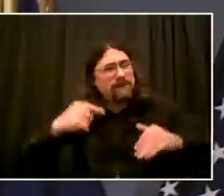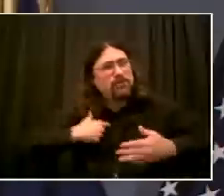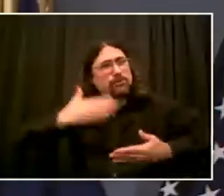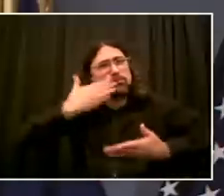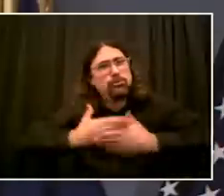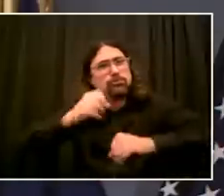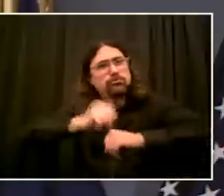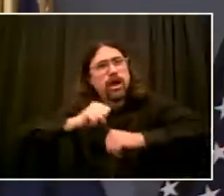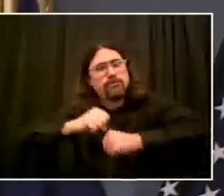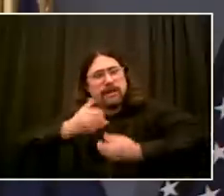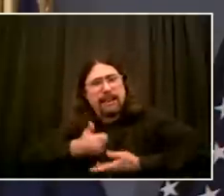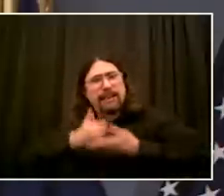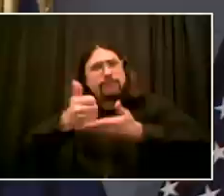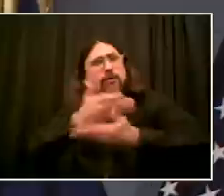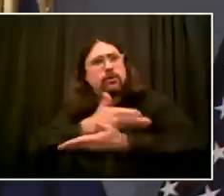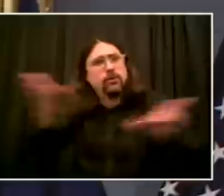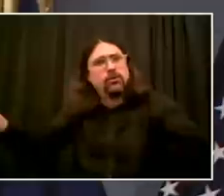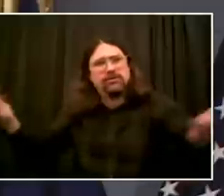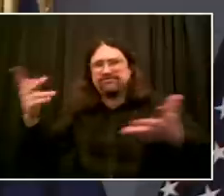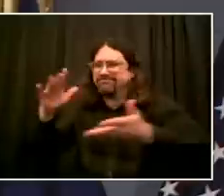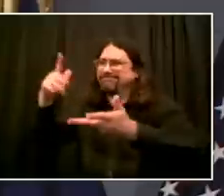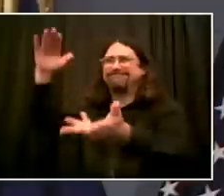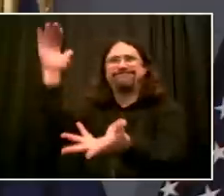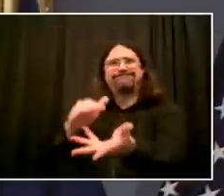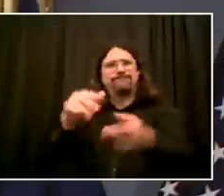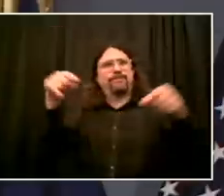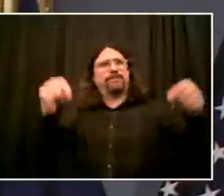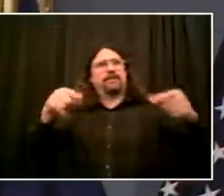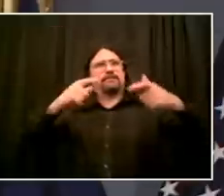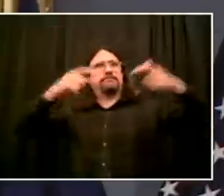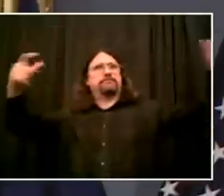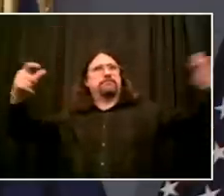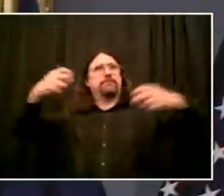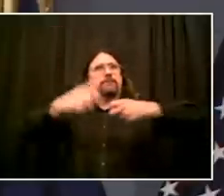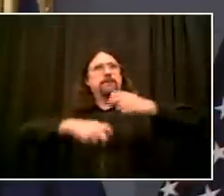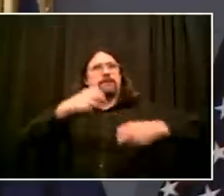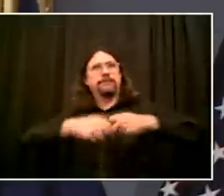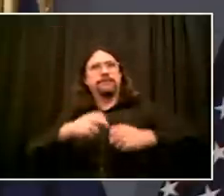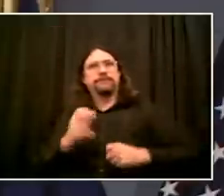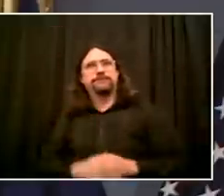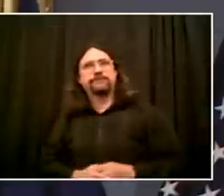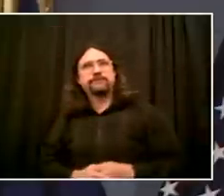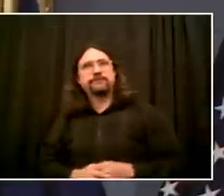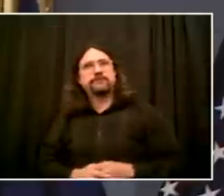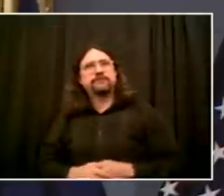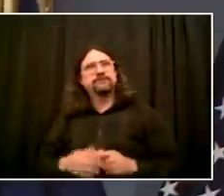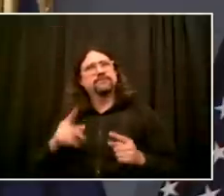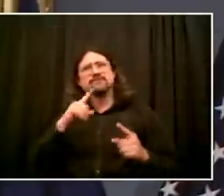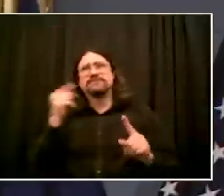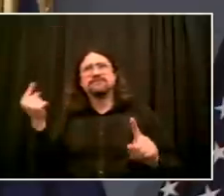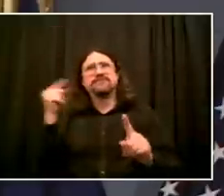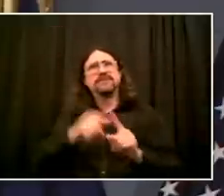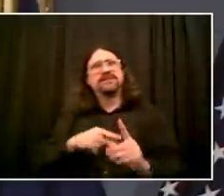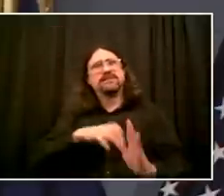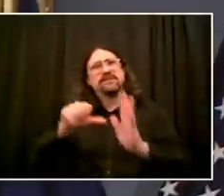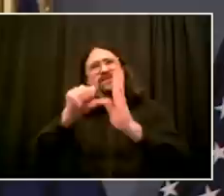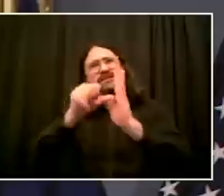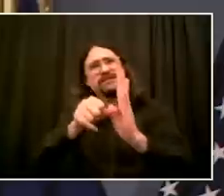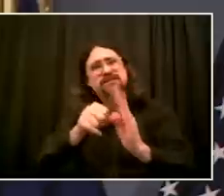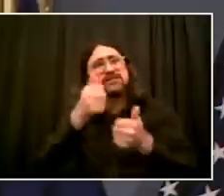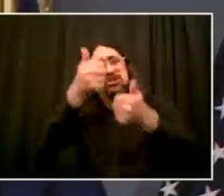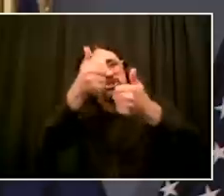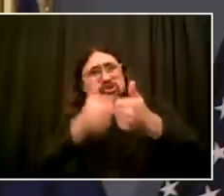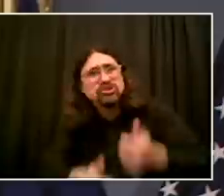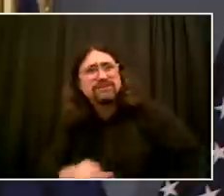here to protect us and working as if we are all human beings trying to sort out a very complex equation and a very bad history. But I do